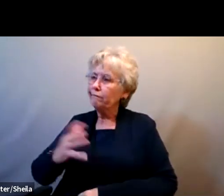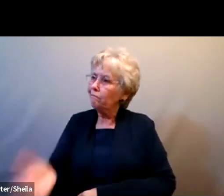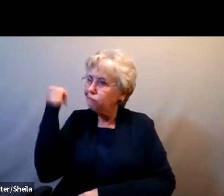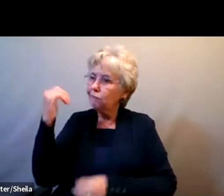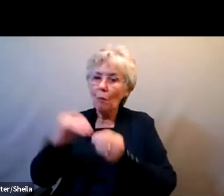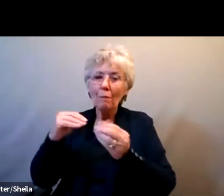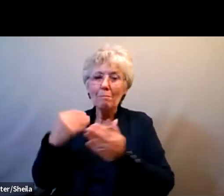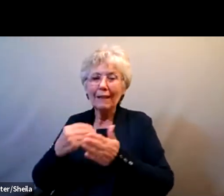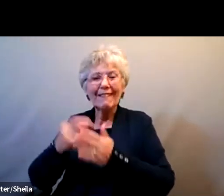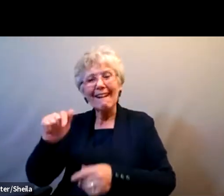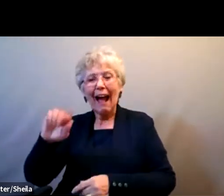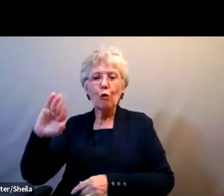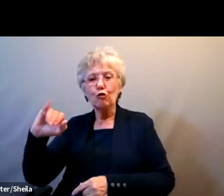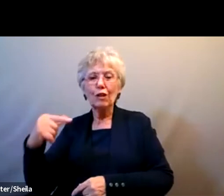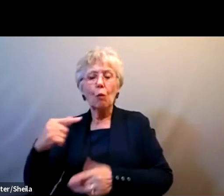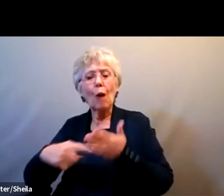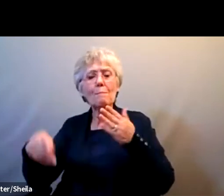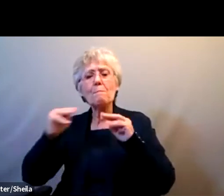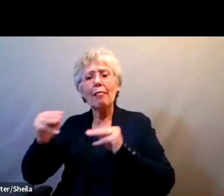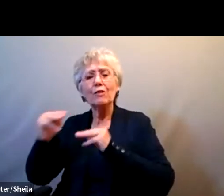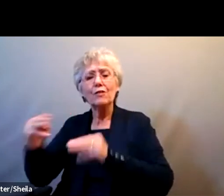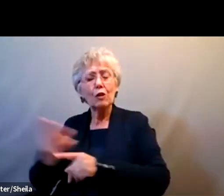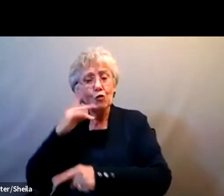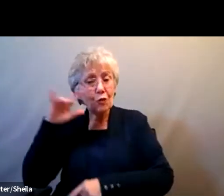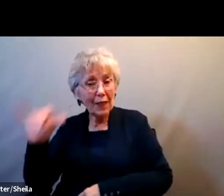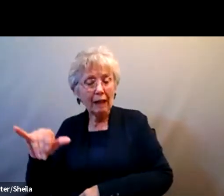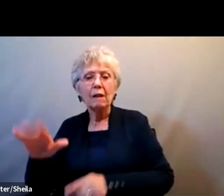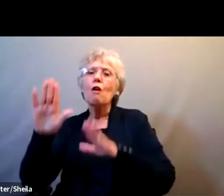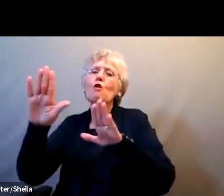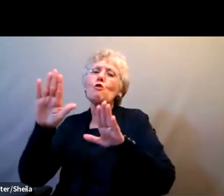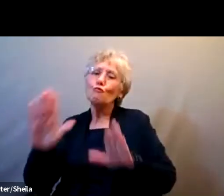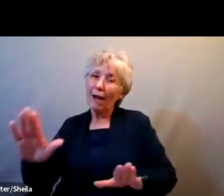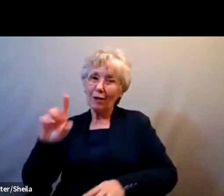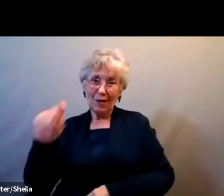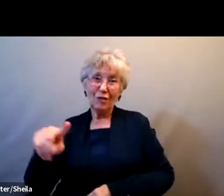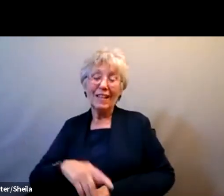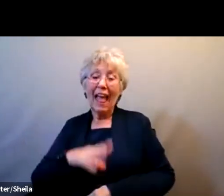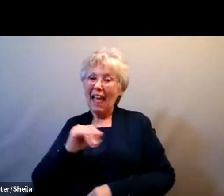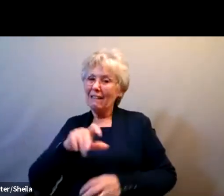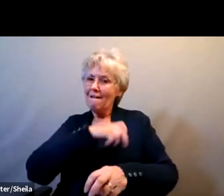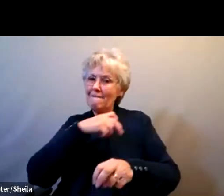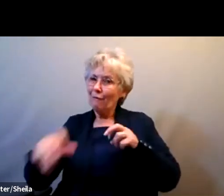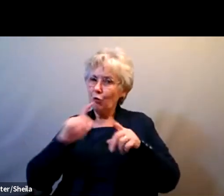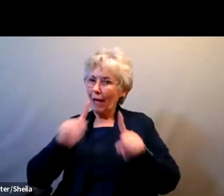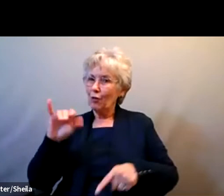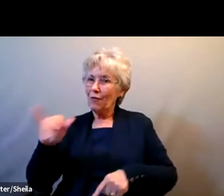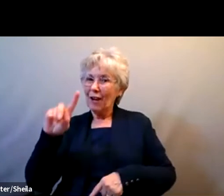methods of reporting suspected gouging? This is a great question. And it's a tough question to answer.